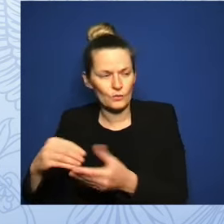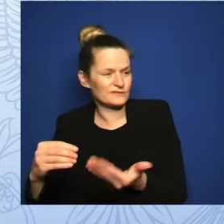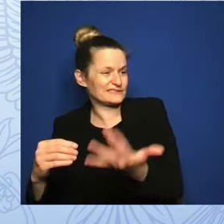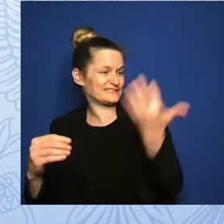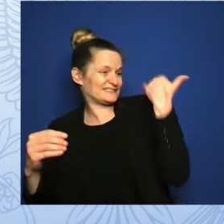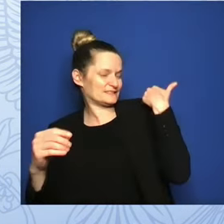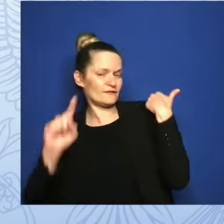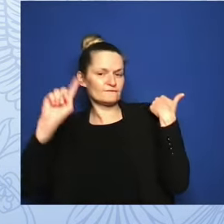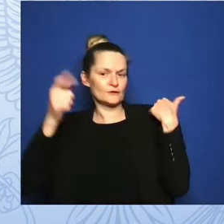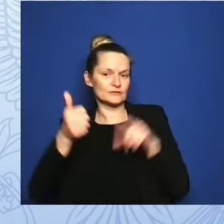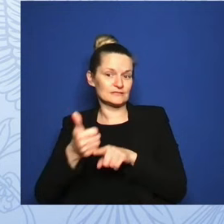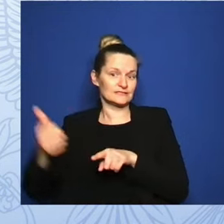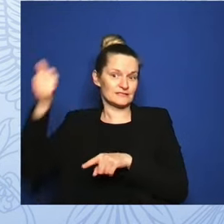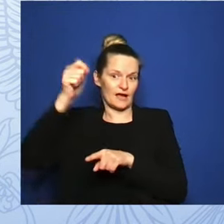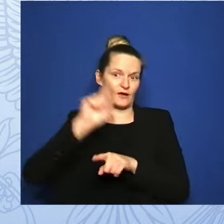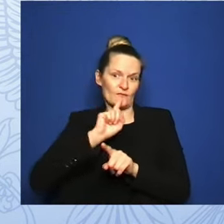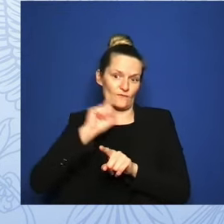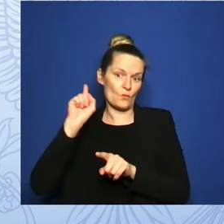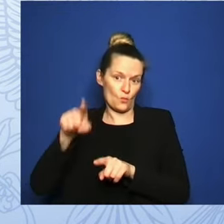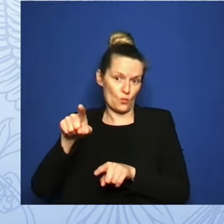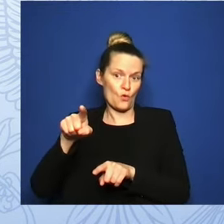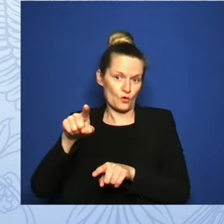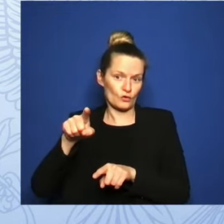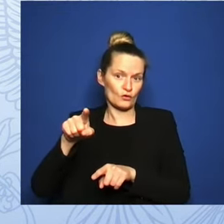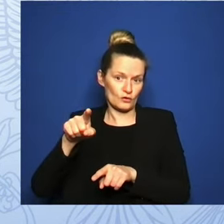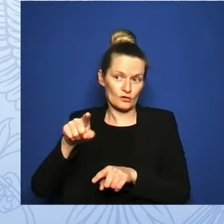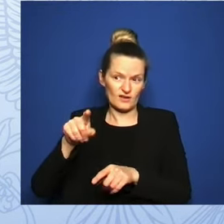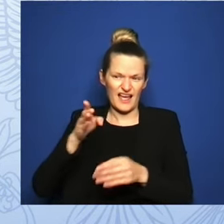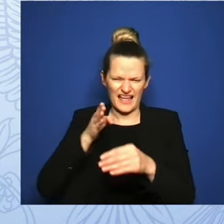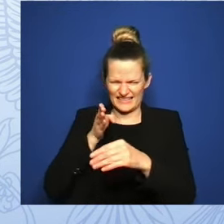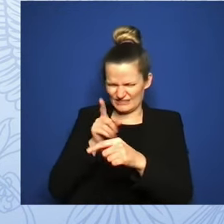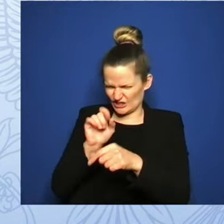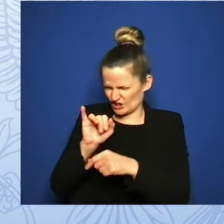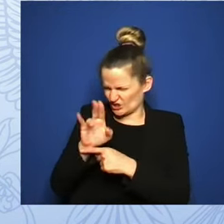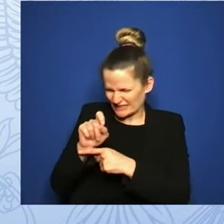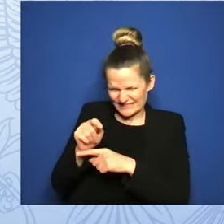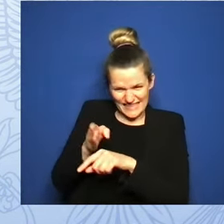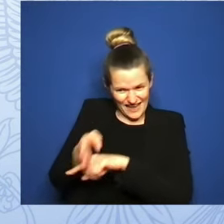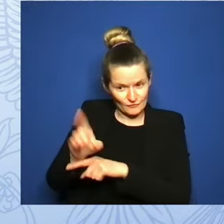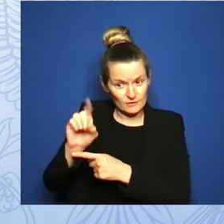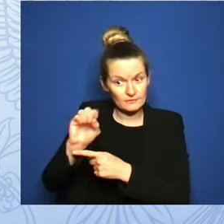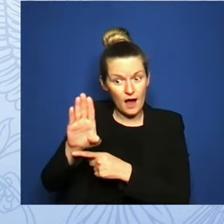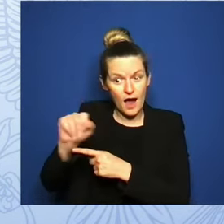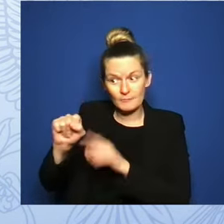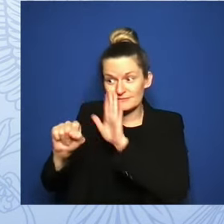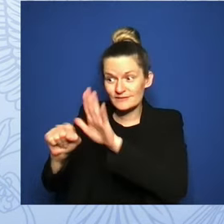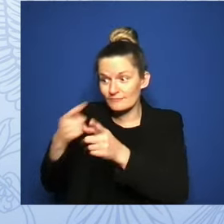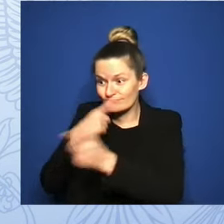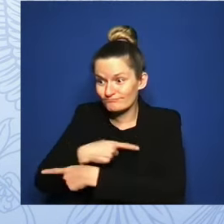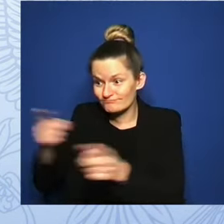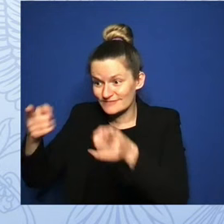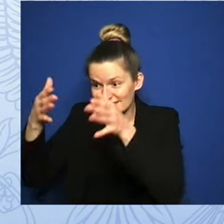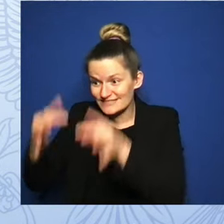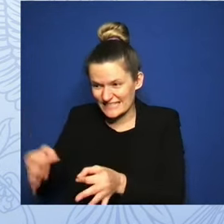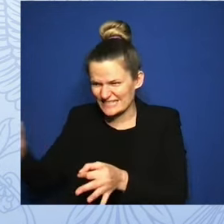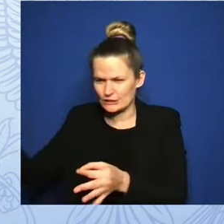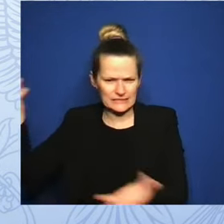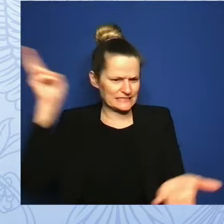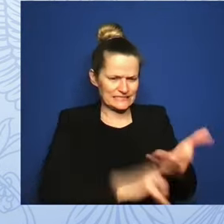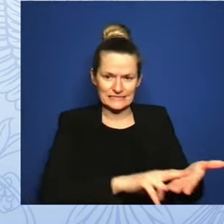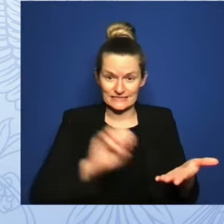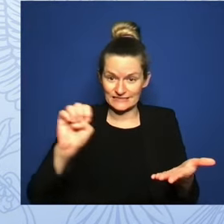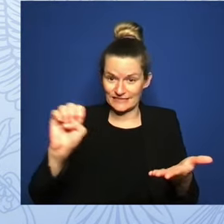decision coming down. And following that executive order, the Department of Health and Human Services sent letters to providers,